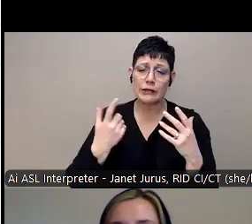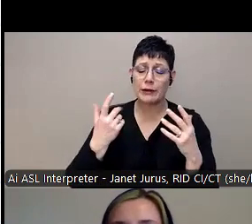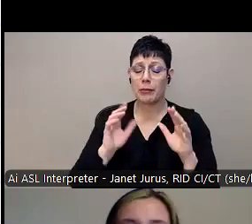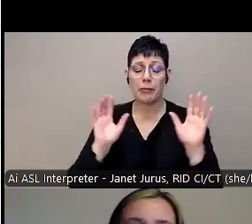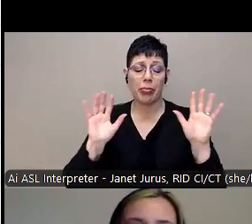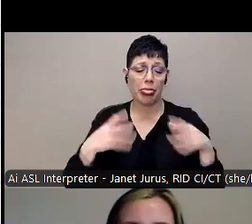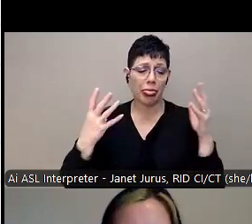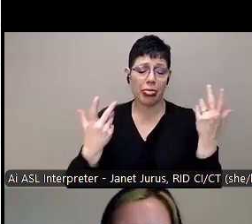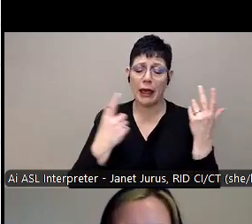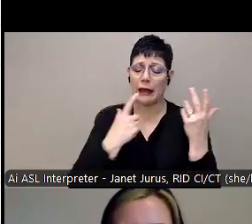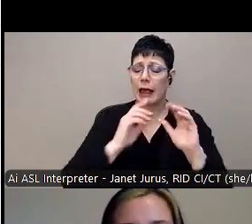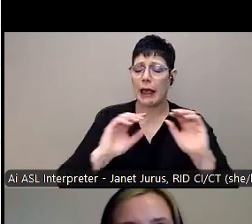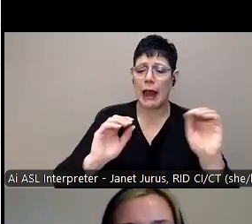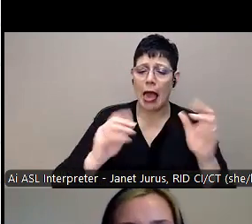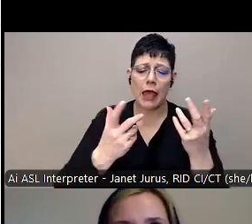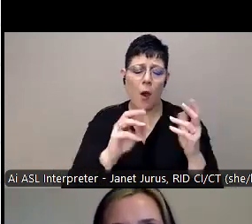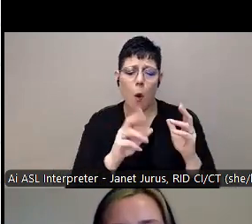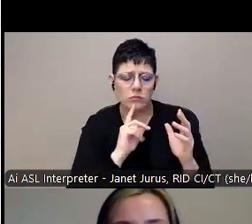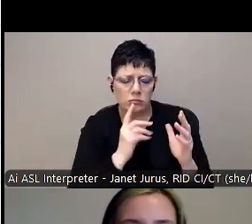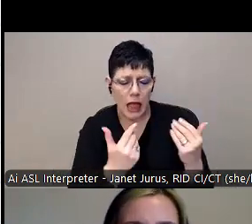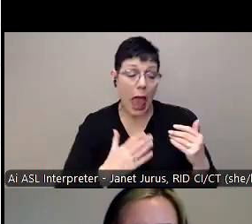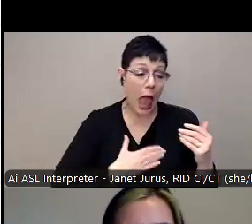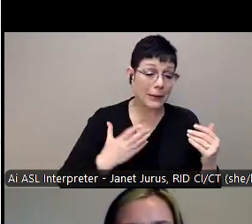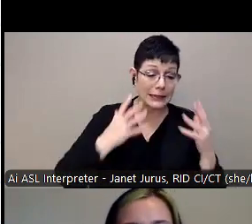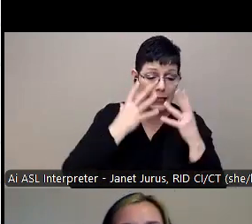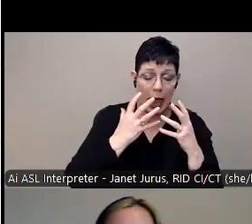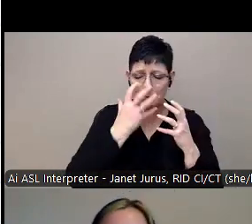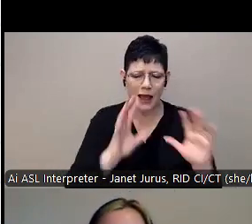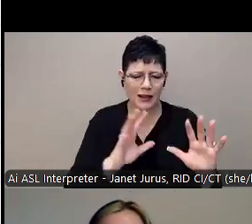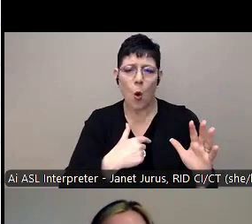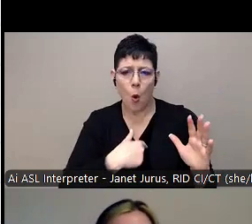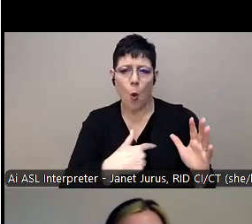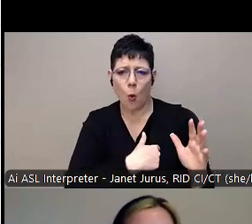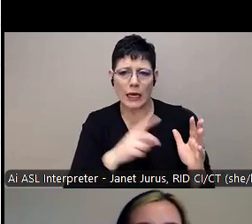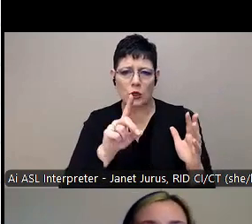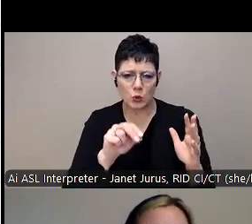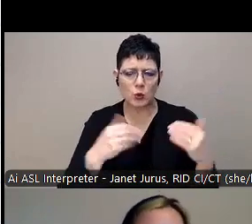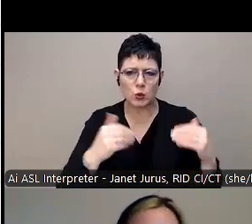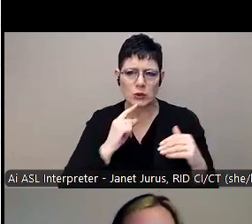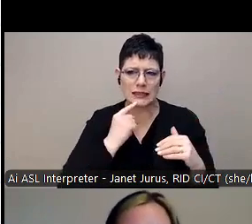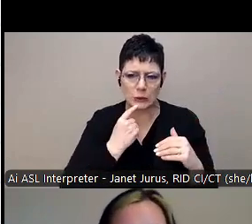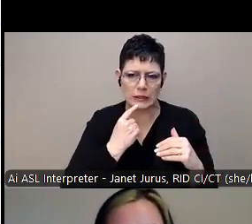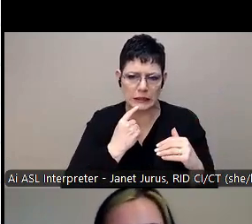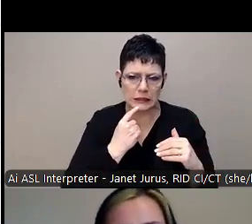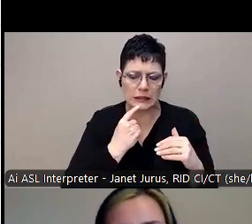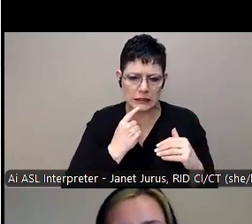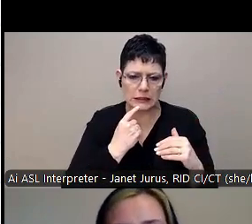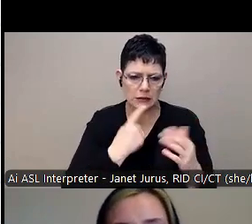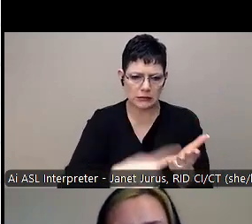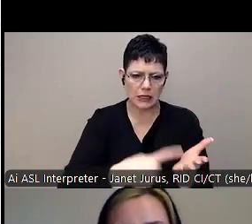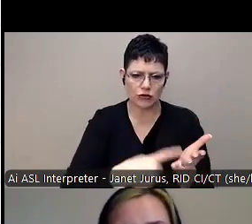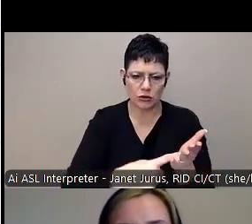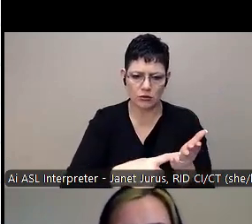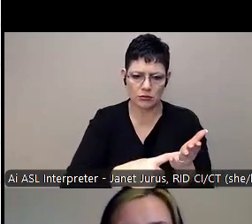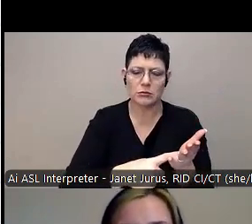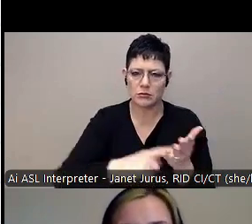in and saying, how do you feel today? Happy, sad, mad, you know, even one of the first lessons that I teach with